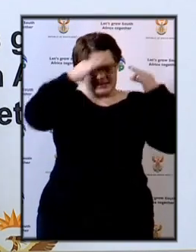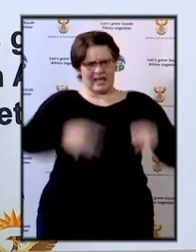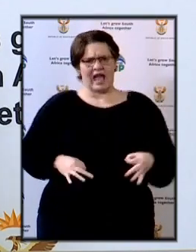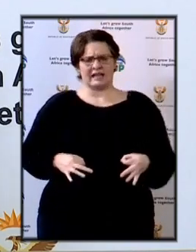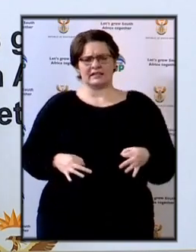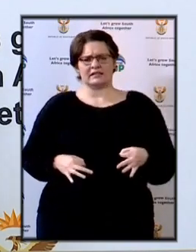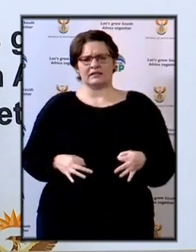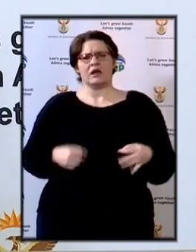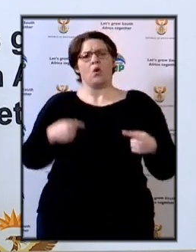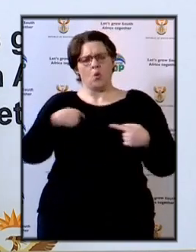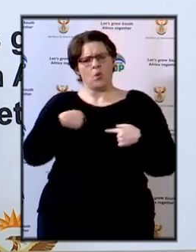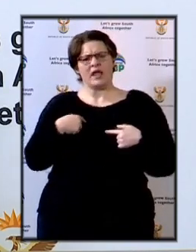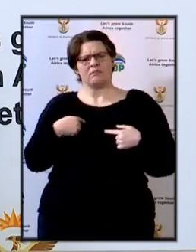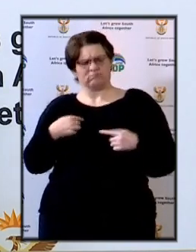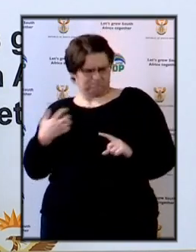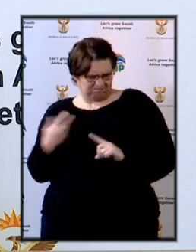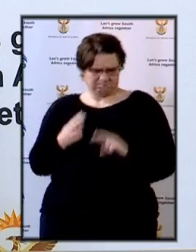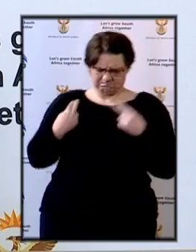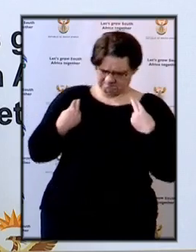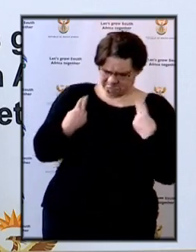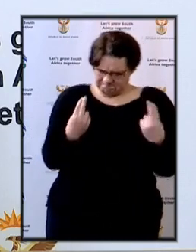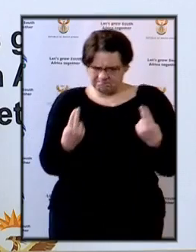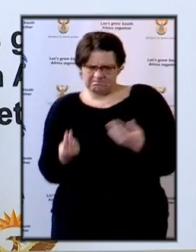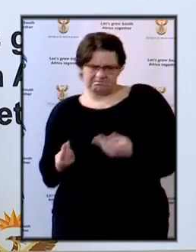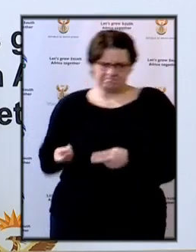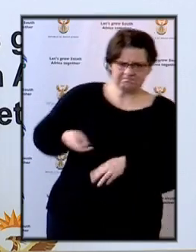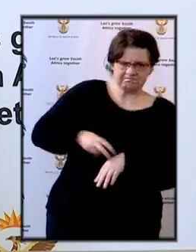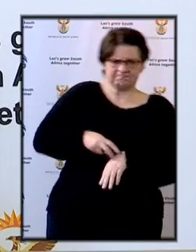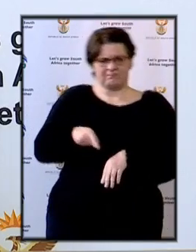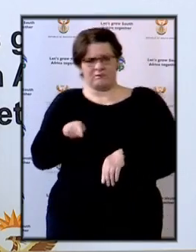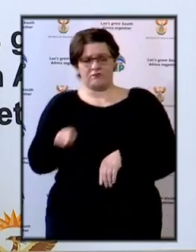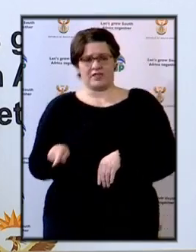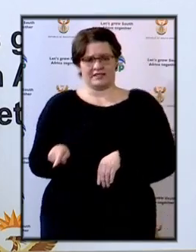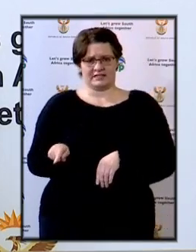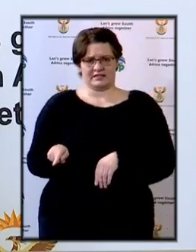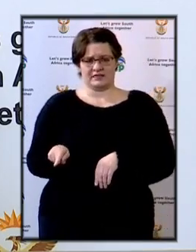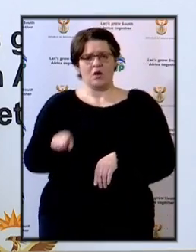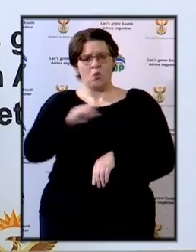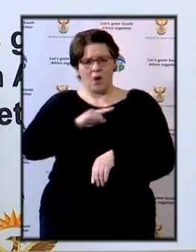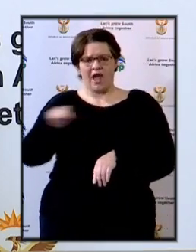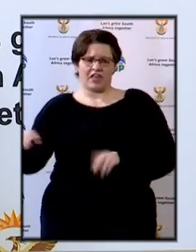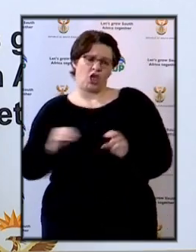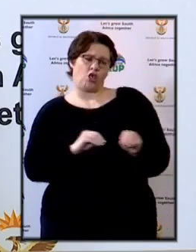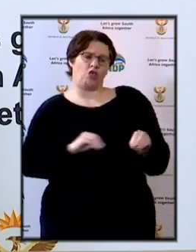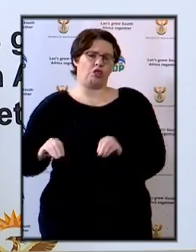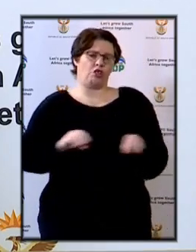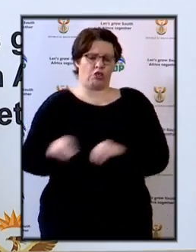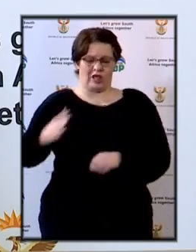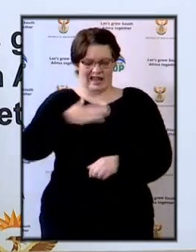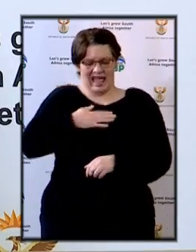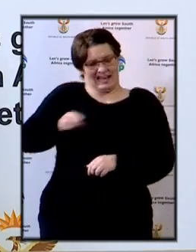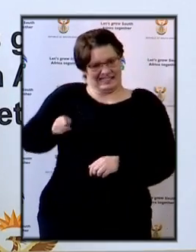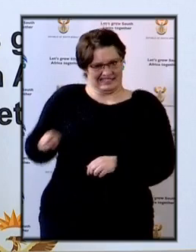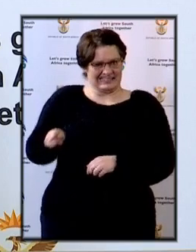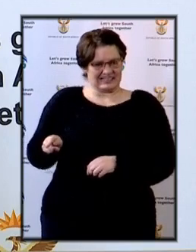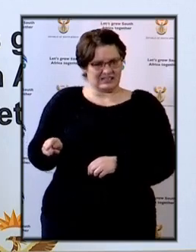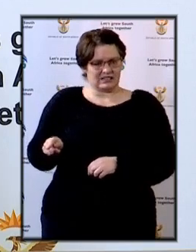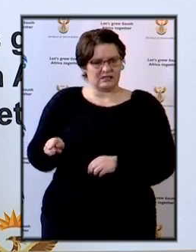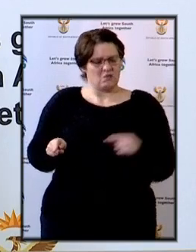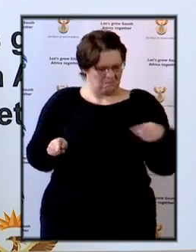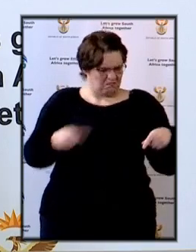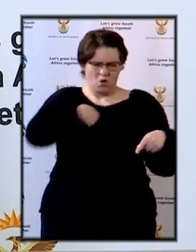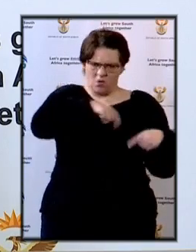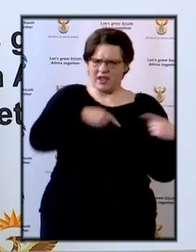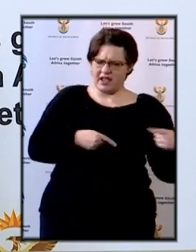the NPA we are going to take a much more vigorous stance with regard to these dilatory tactics and that